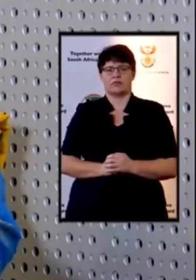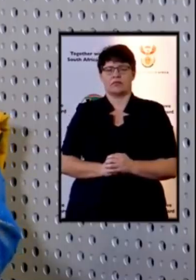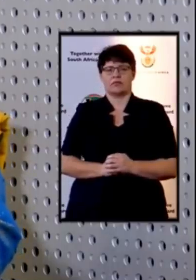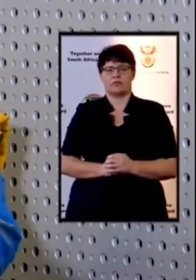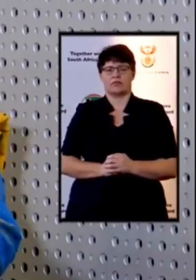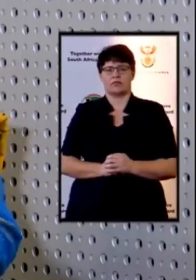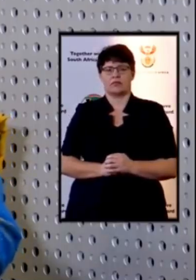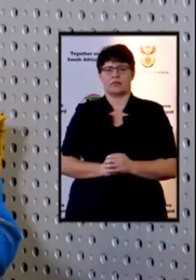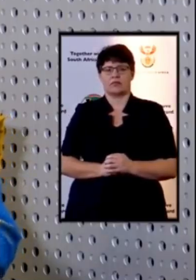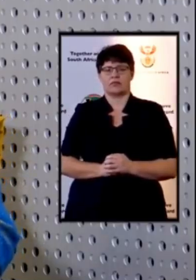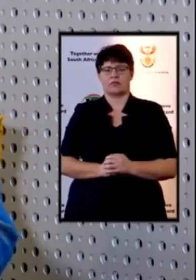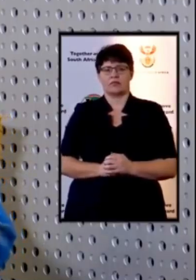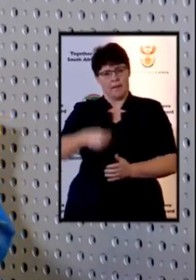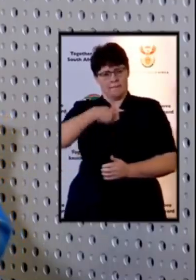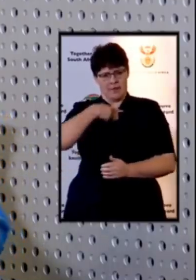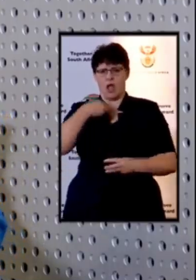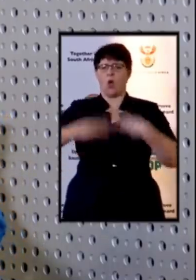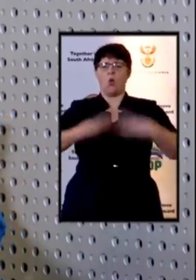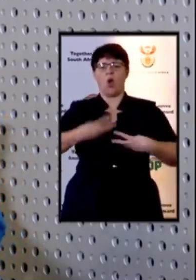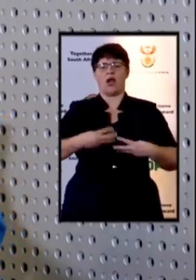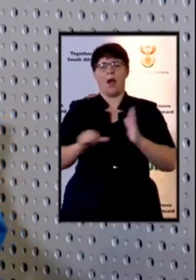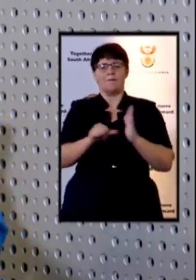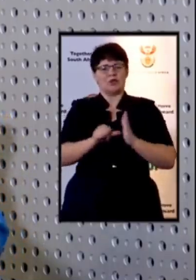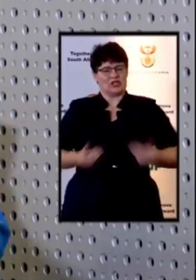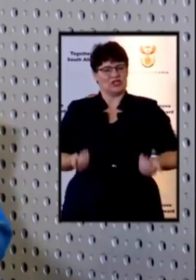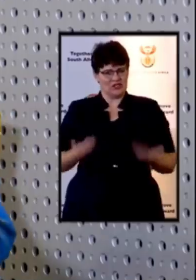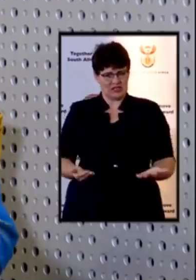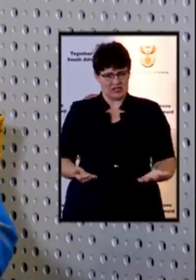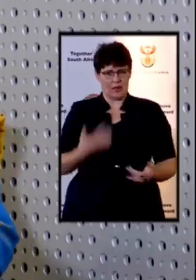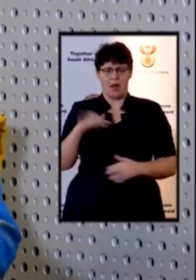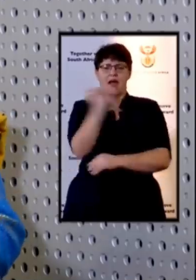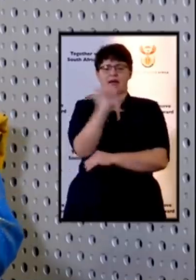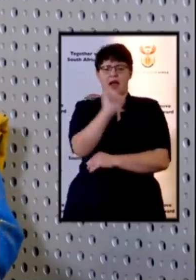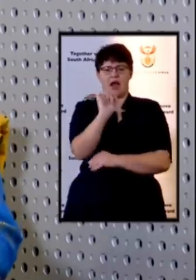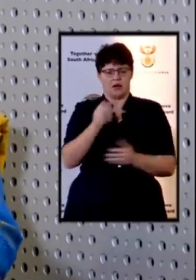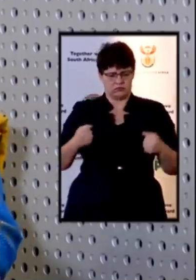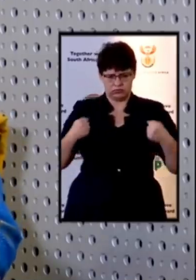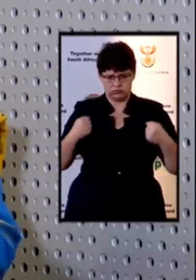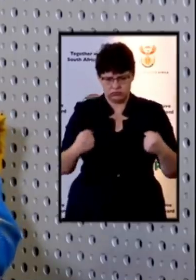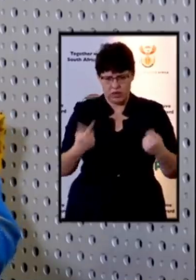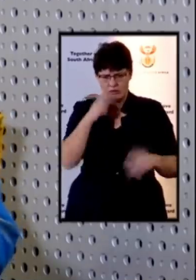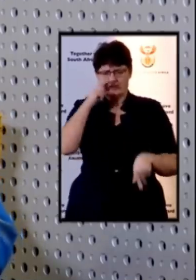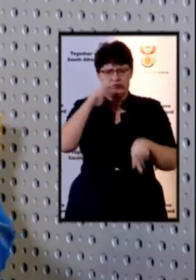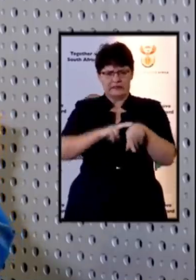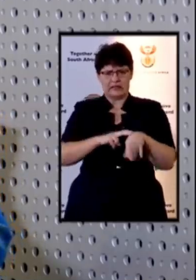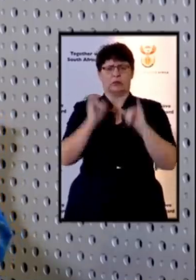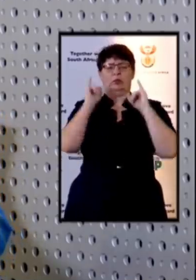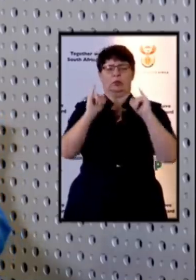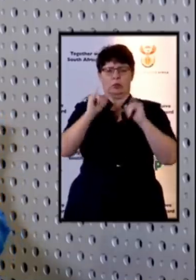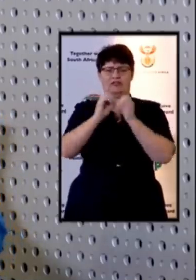in essential rendering essential services should they need repairs that